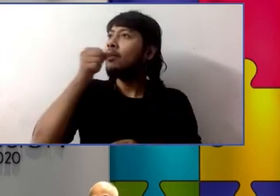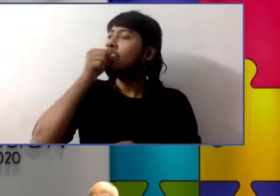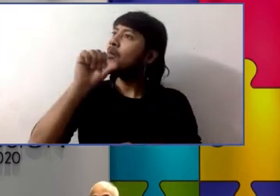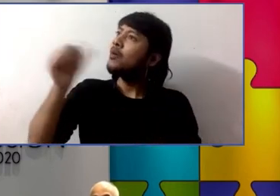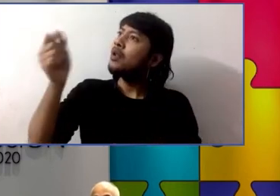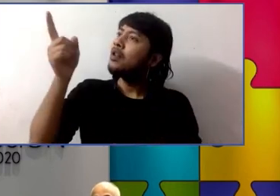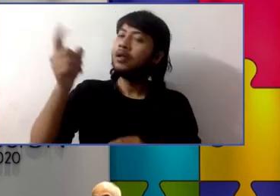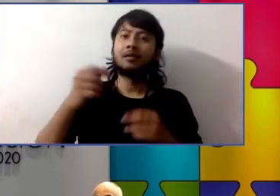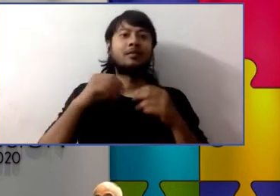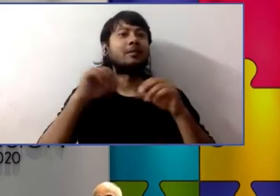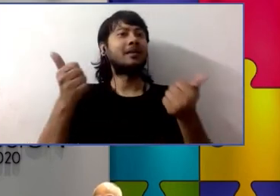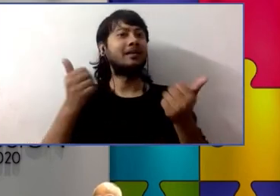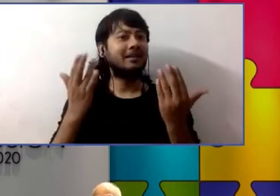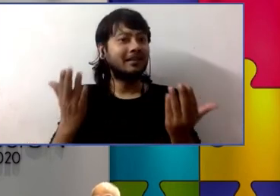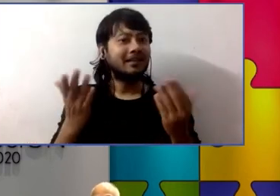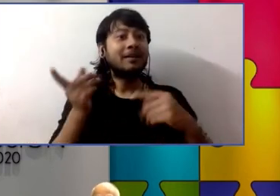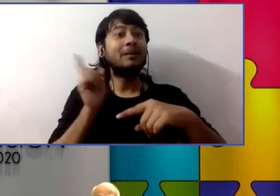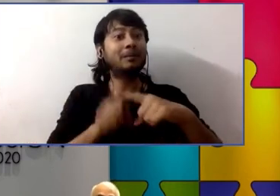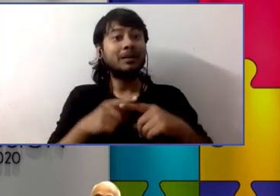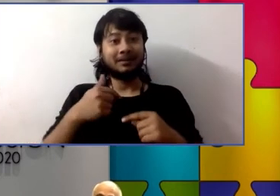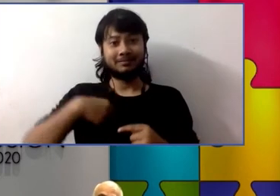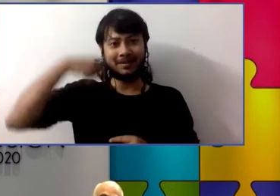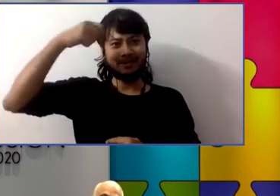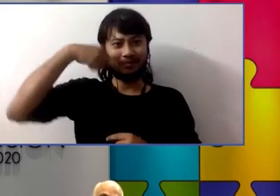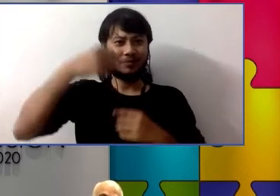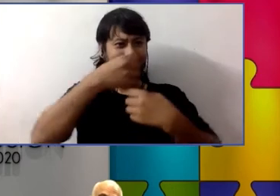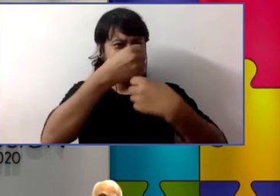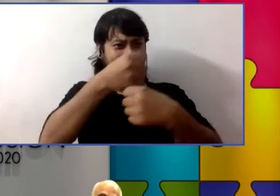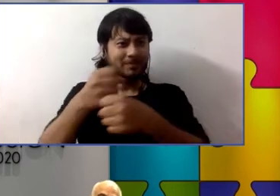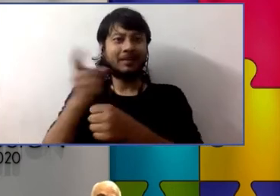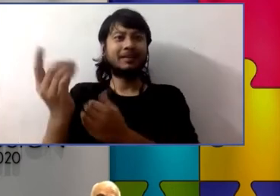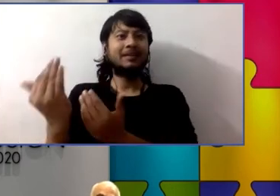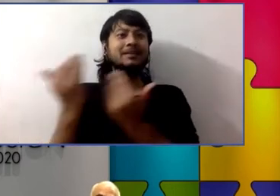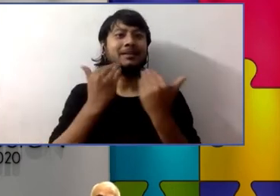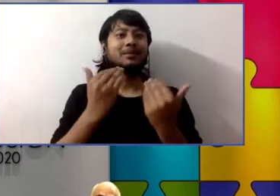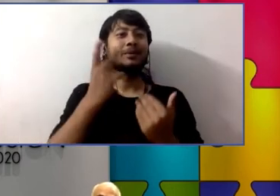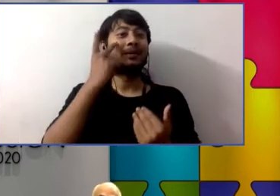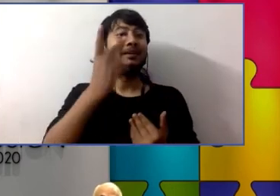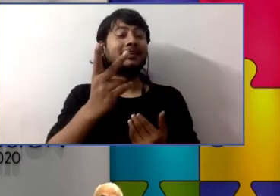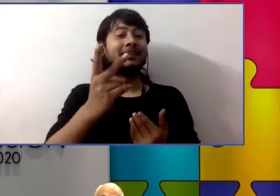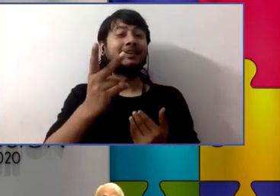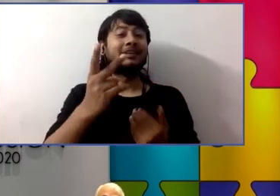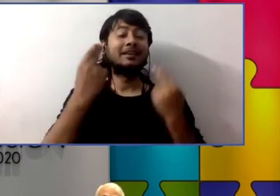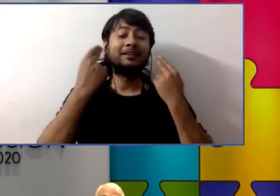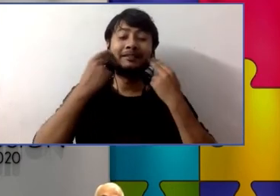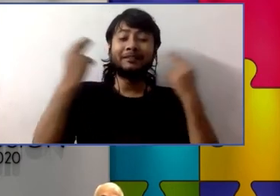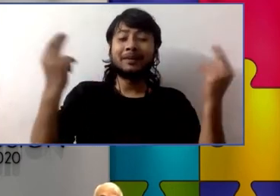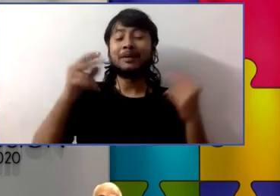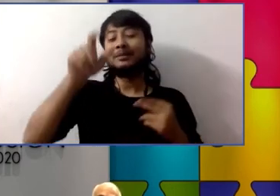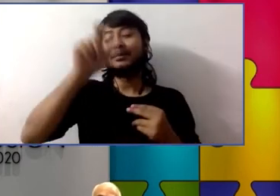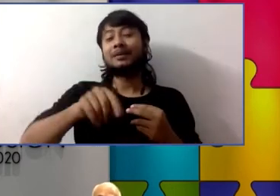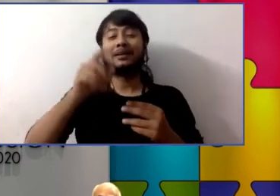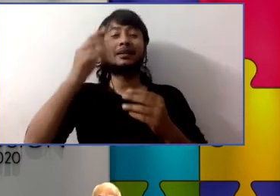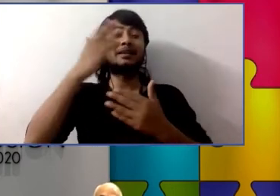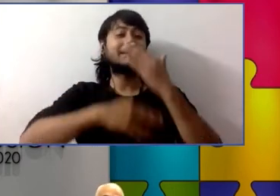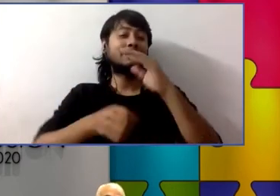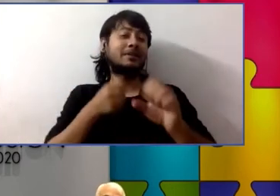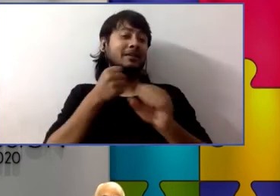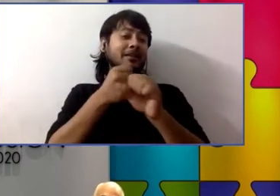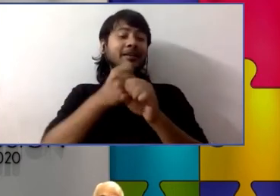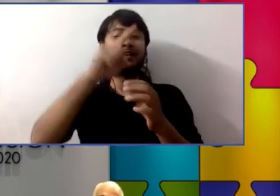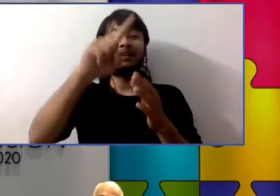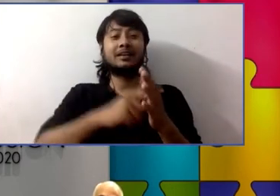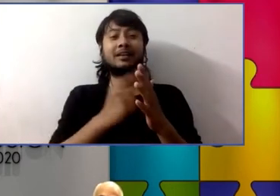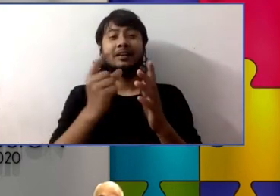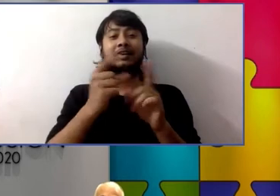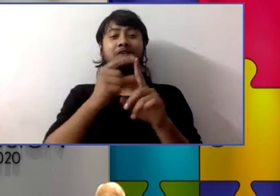and with other people on film projects here there's the legendary disability rights advocate judy human uh we went down to washington dc and did filming